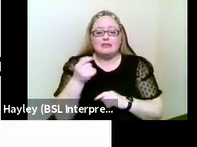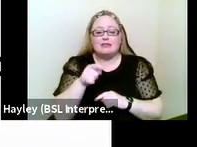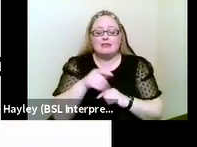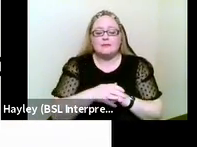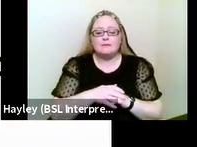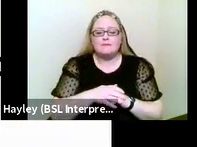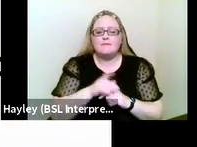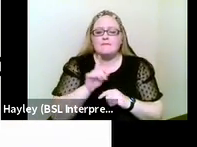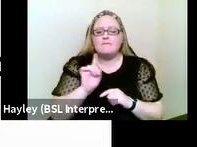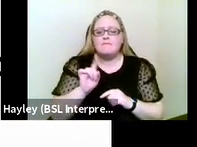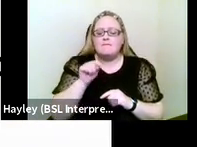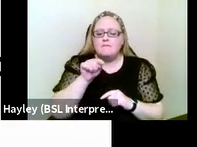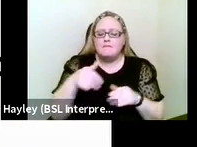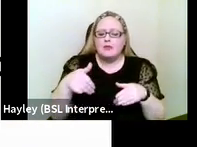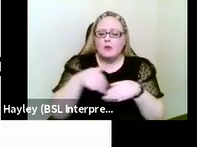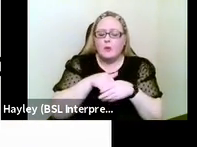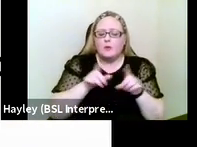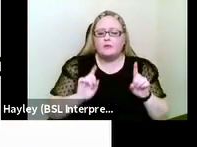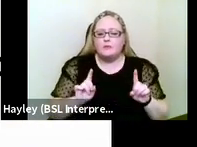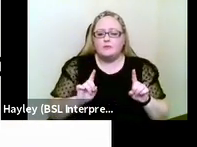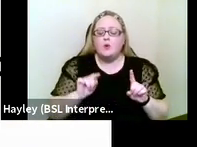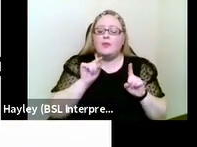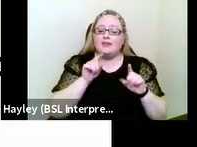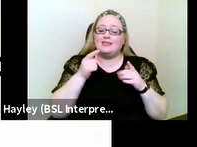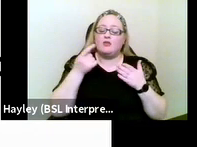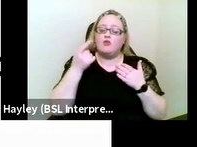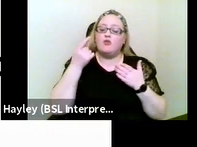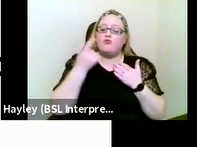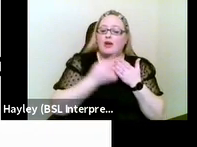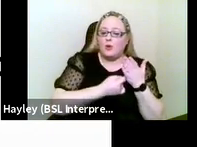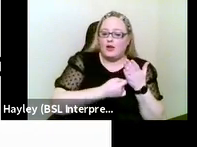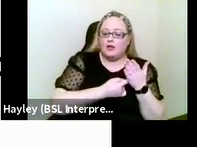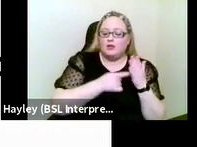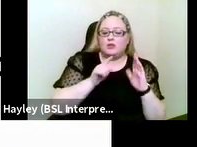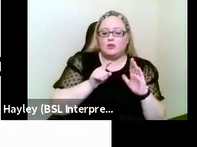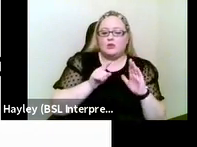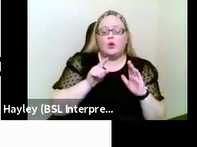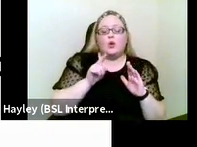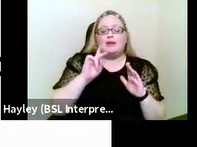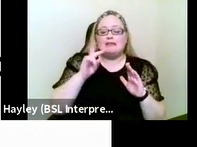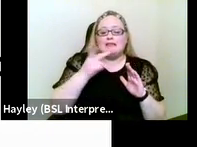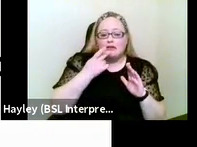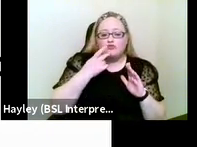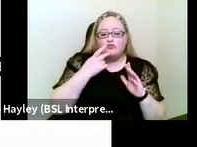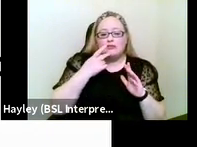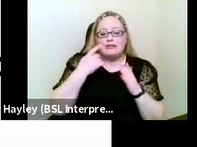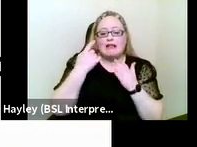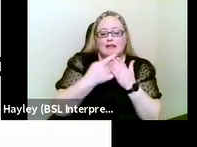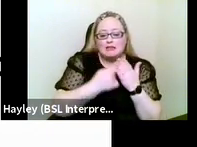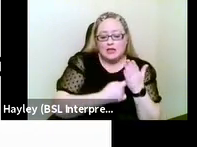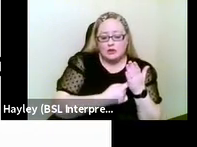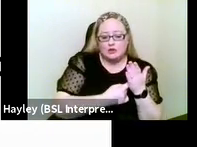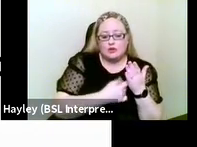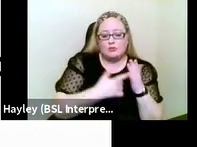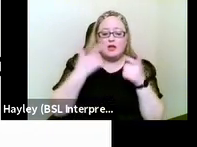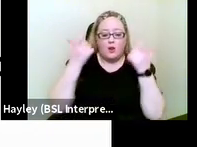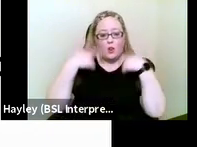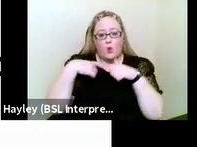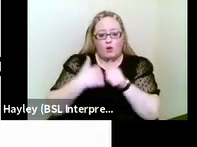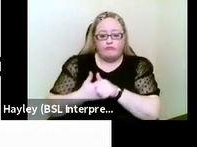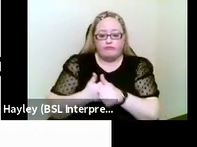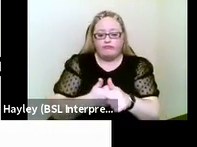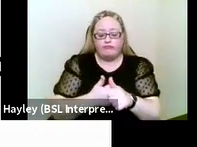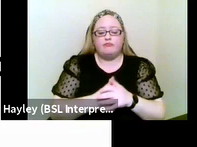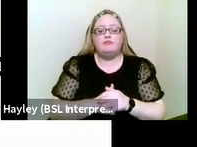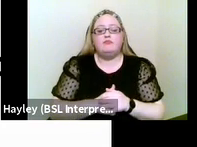What does it say? So remember, this is regulations. So this is secondary legislation. It has the full force of the law. And it says